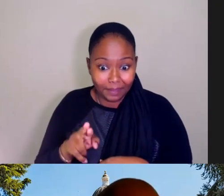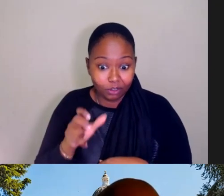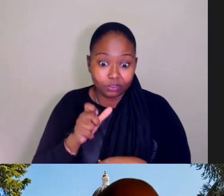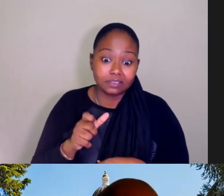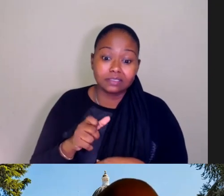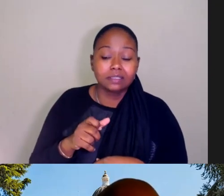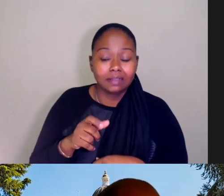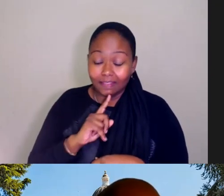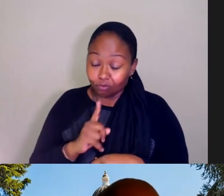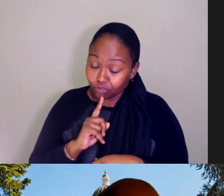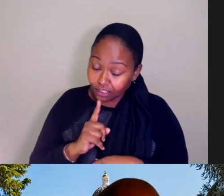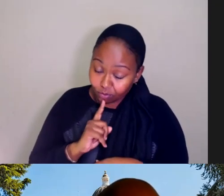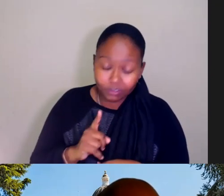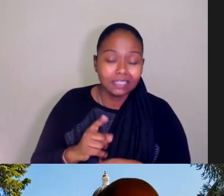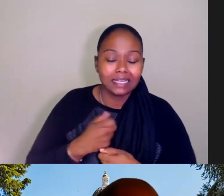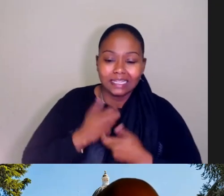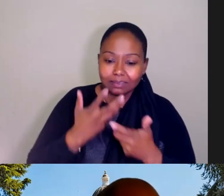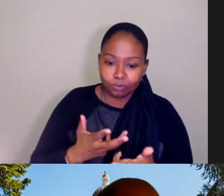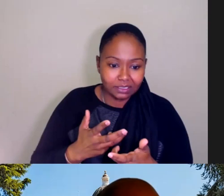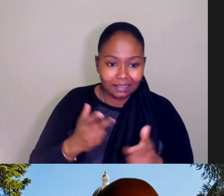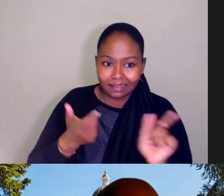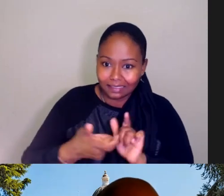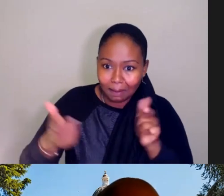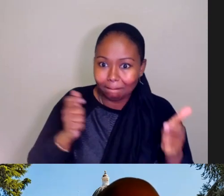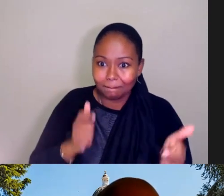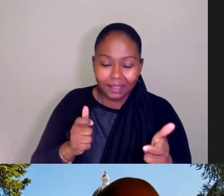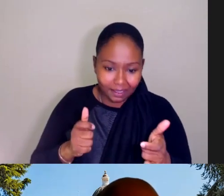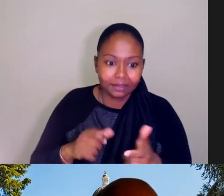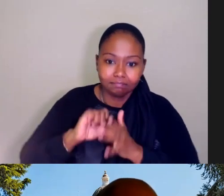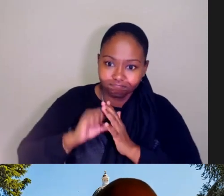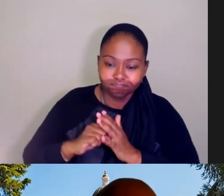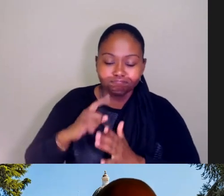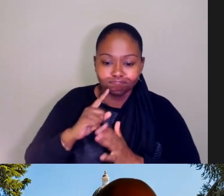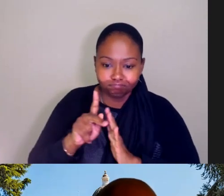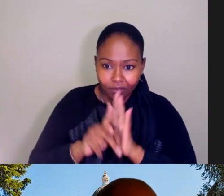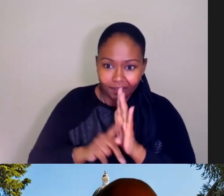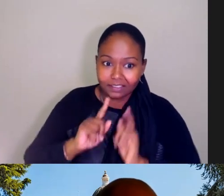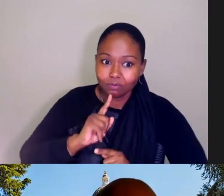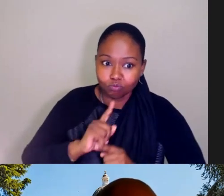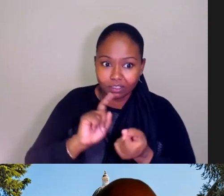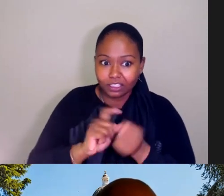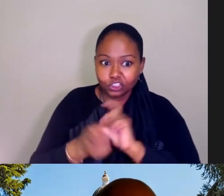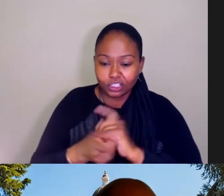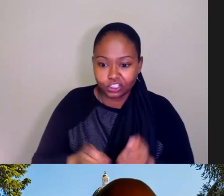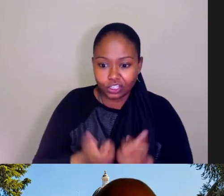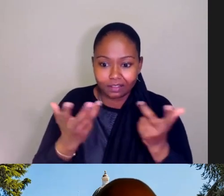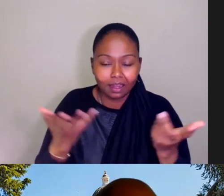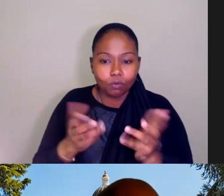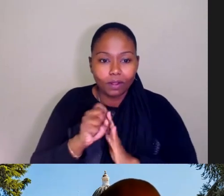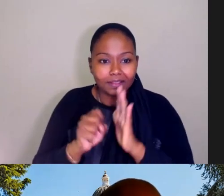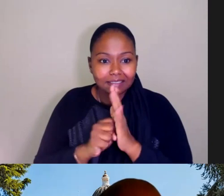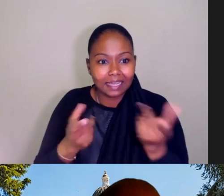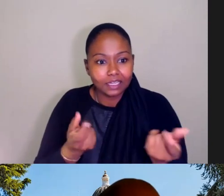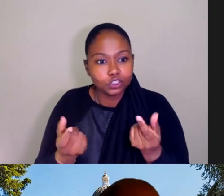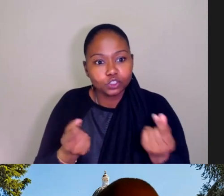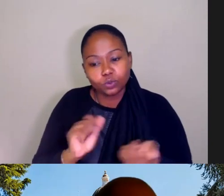major, significant policies that are really expensive and really going to change a lot of what the state is doing and